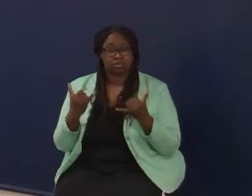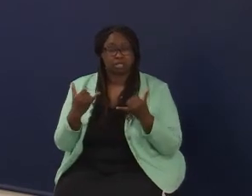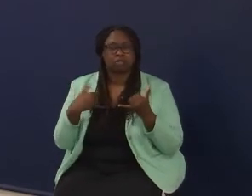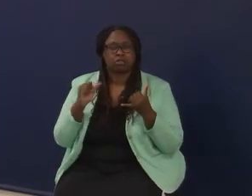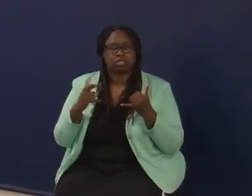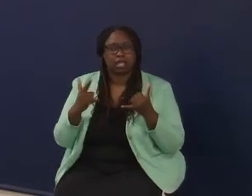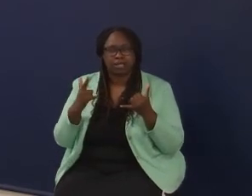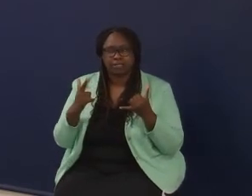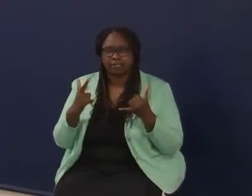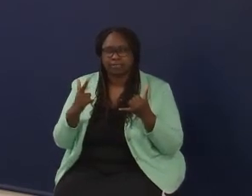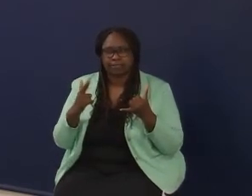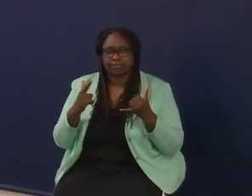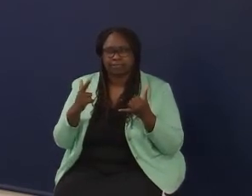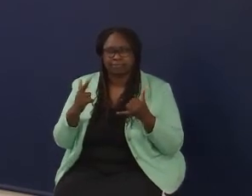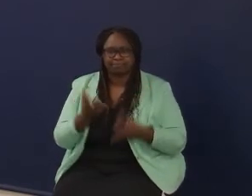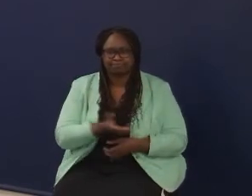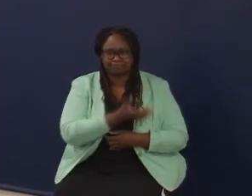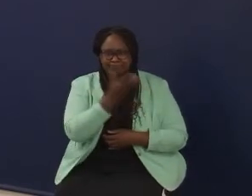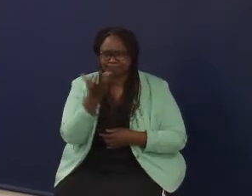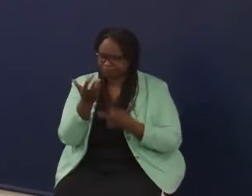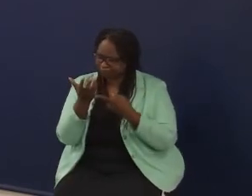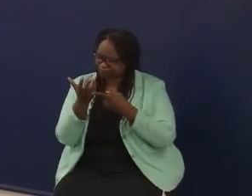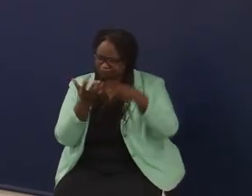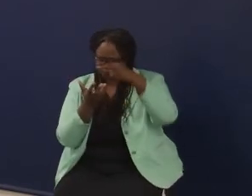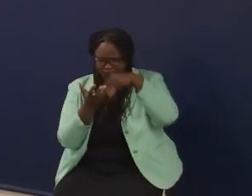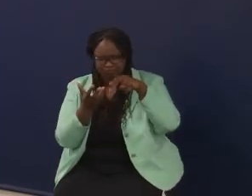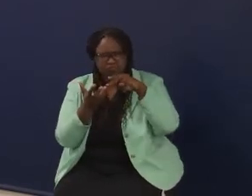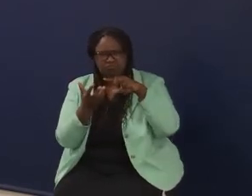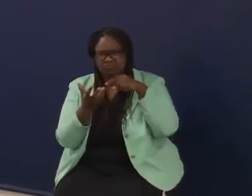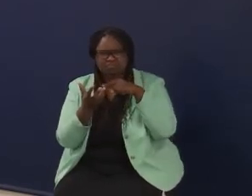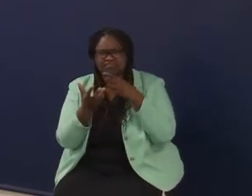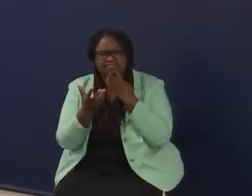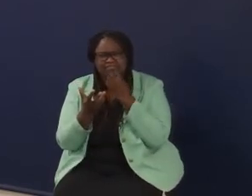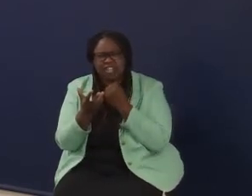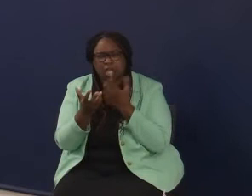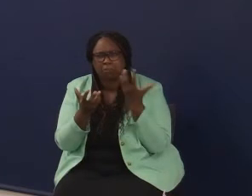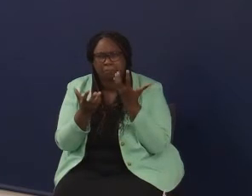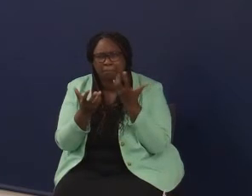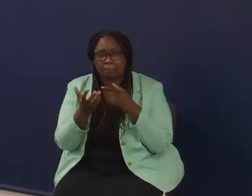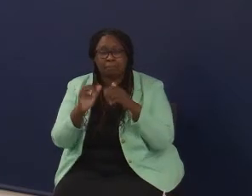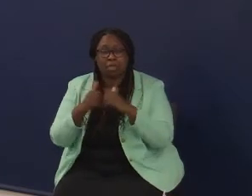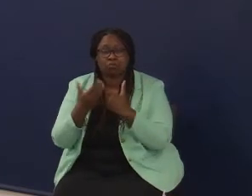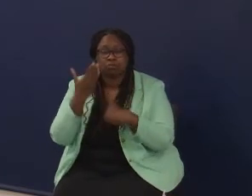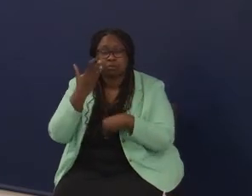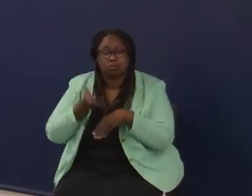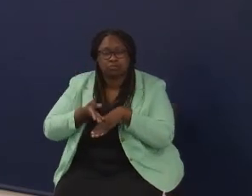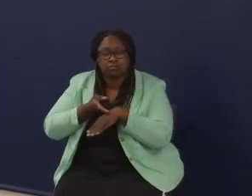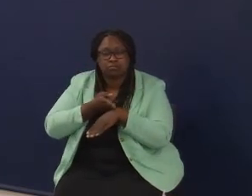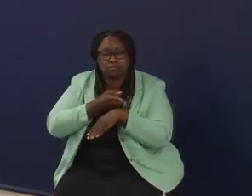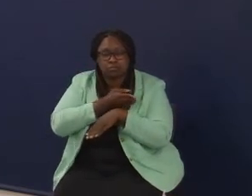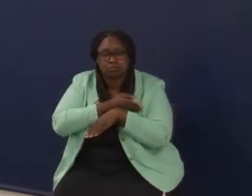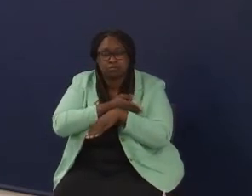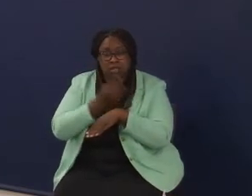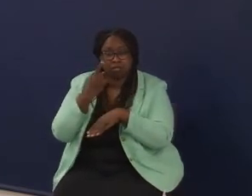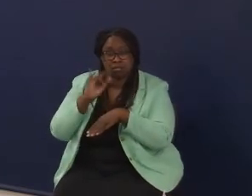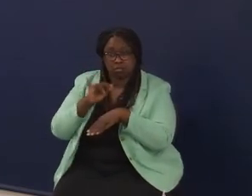good conversation about what do we care about, and what matters most, and then how do we know we're getting better at these things? I think that's the real